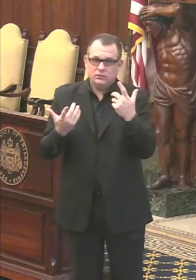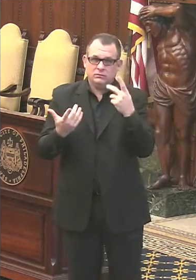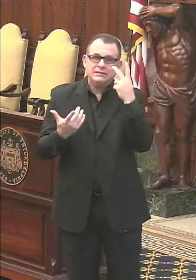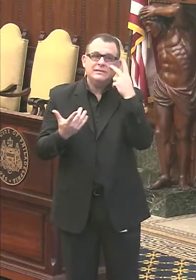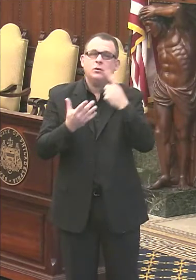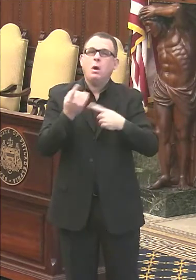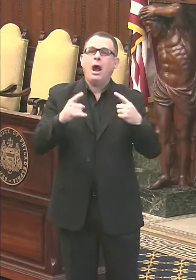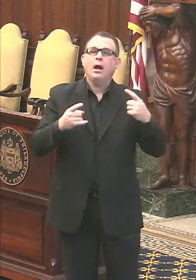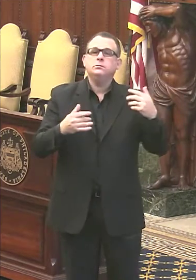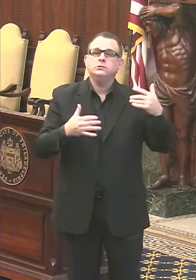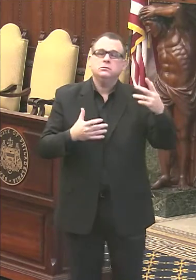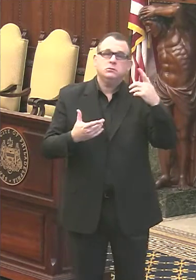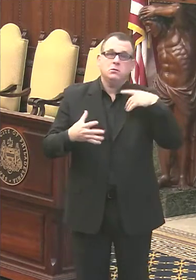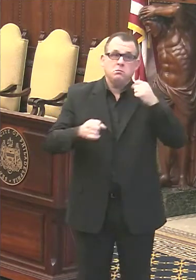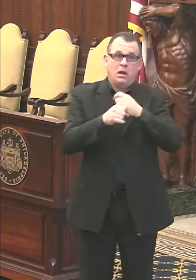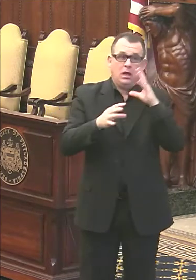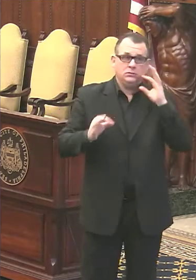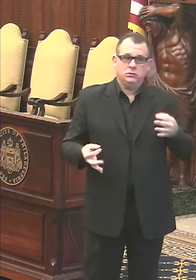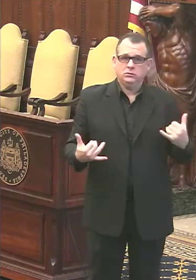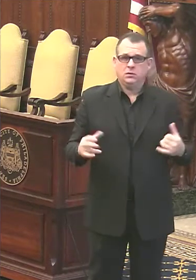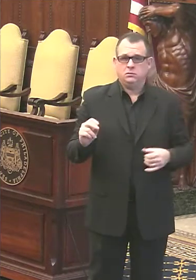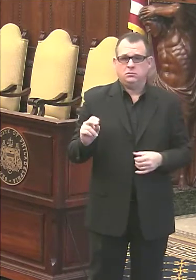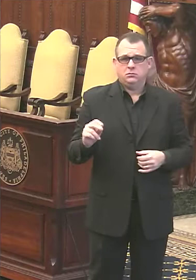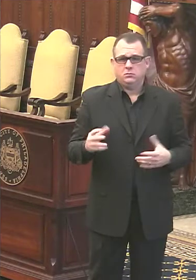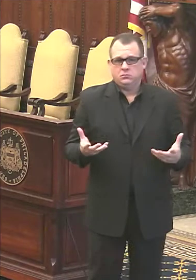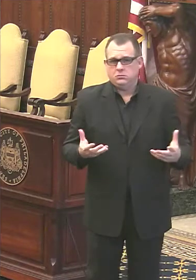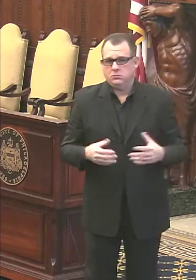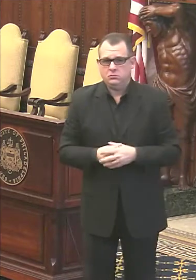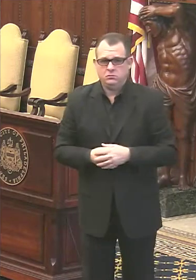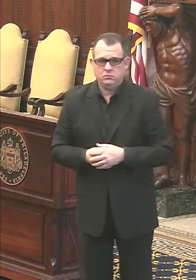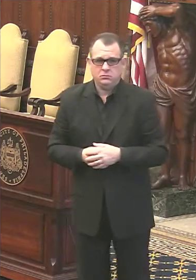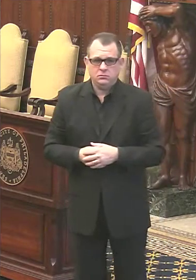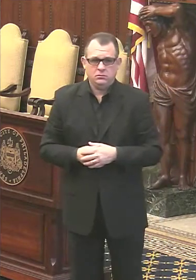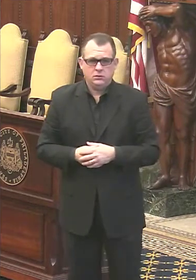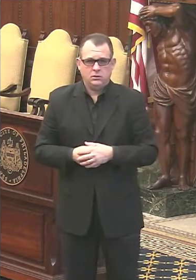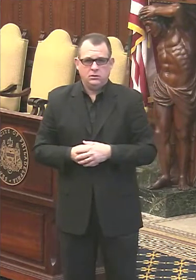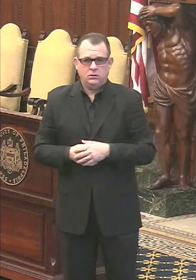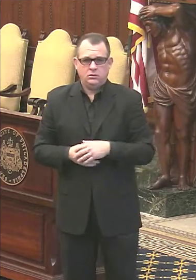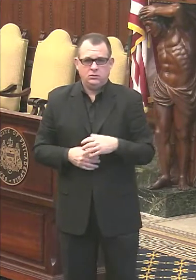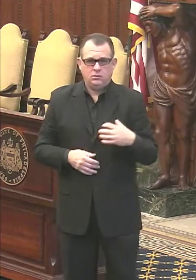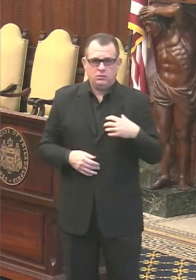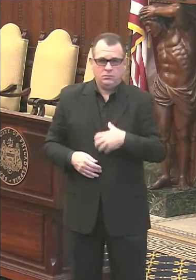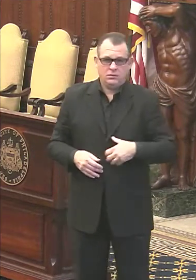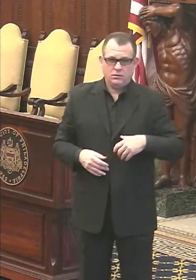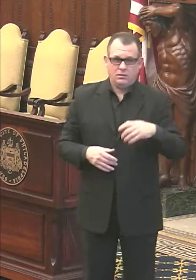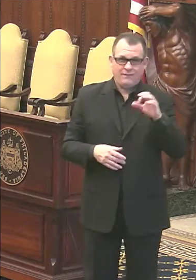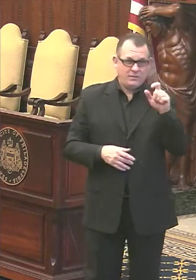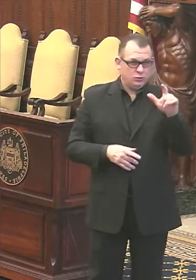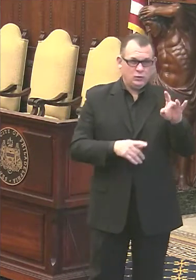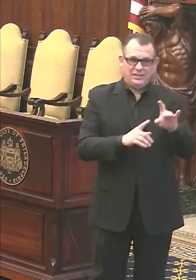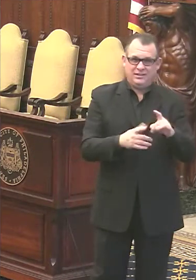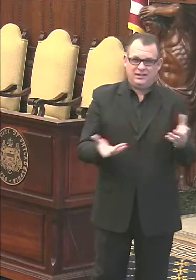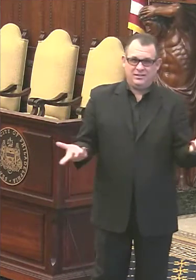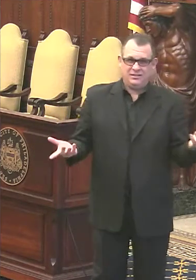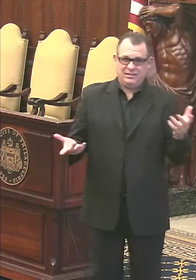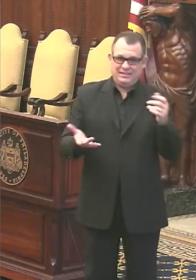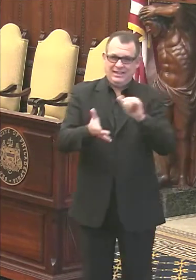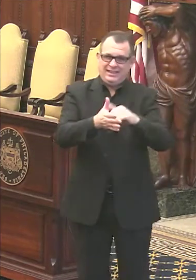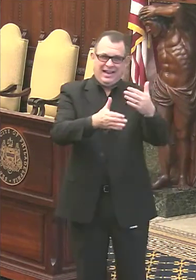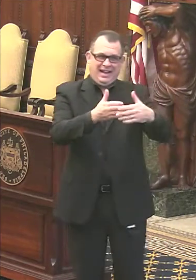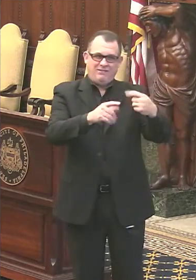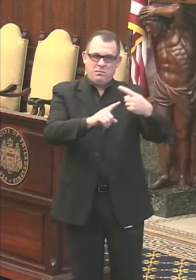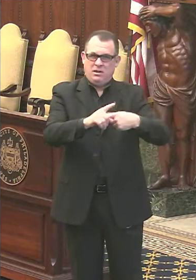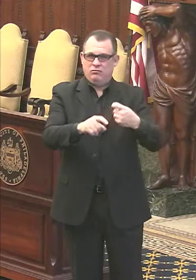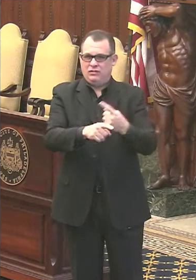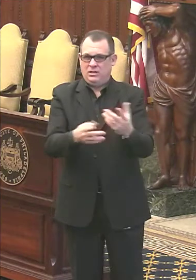make a decision on when they expire. Is February 28th a significant date or something? just, you know, we had to